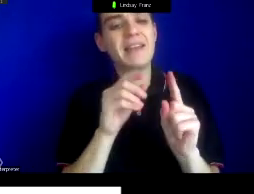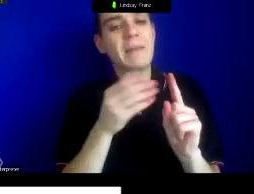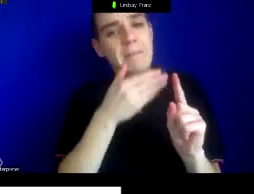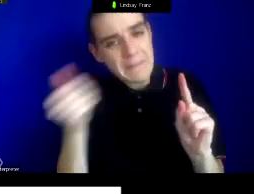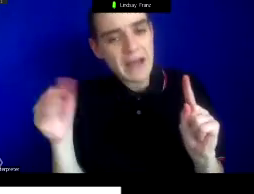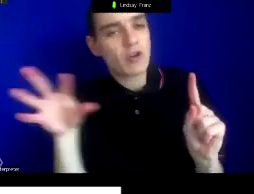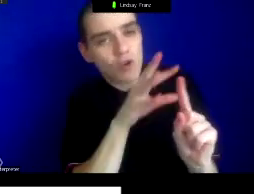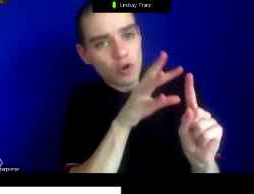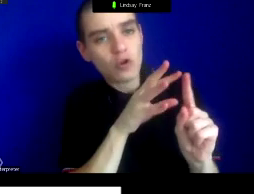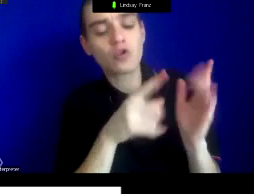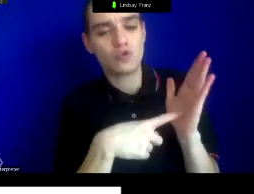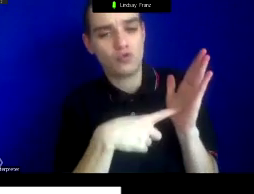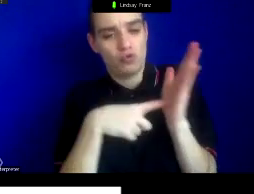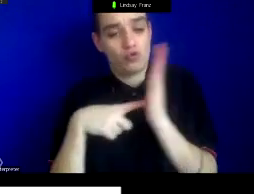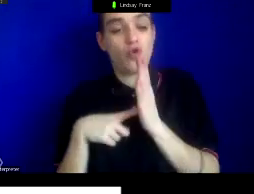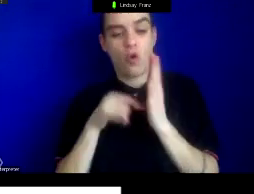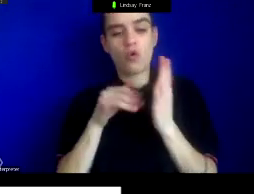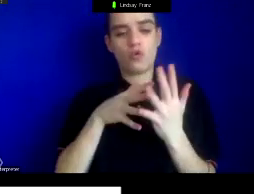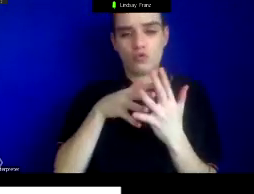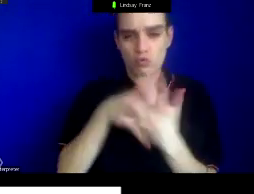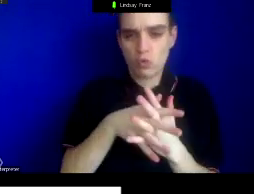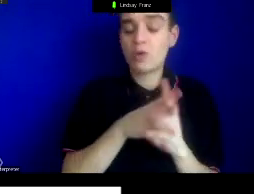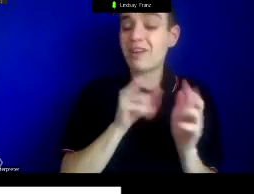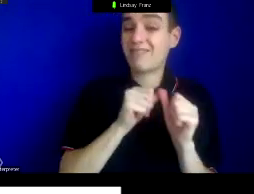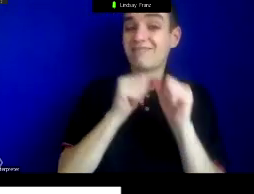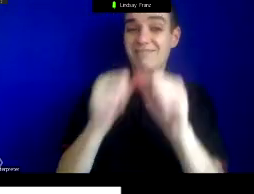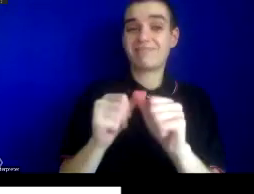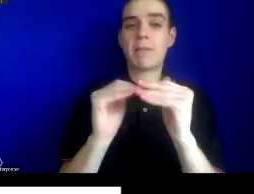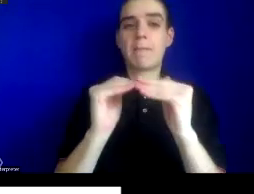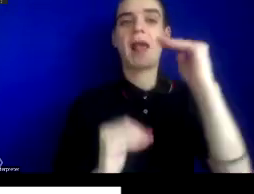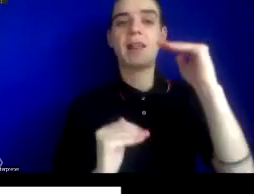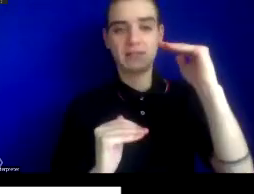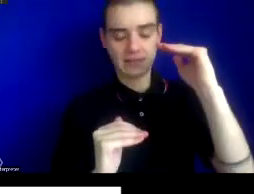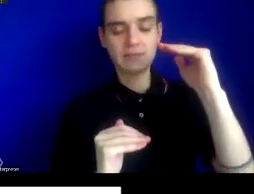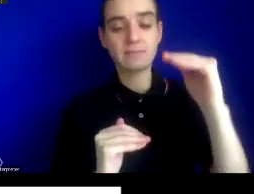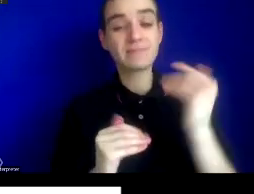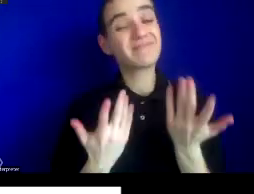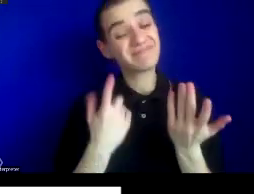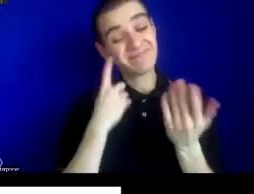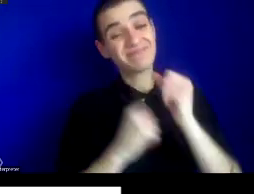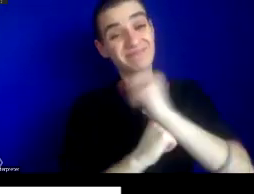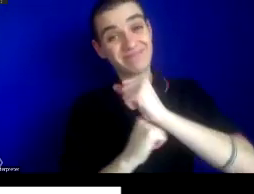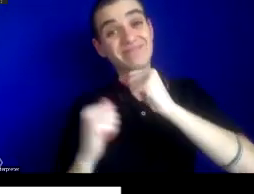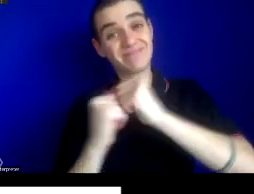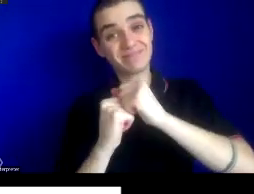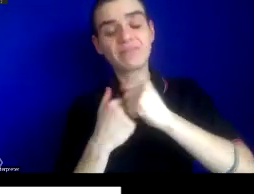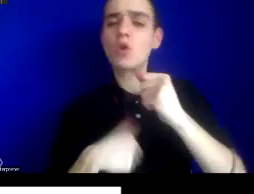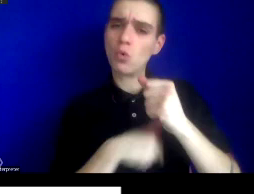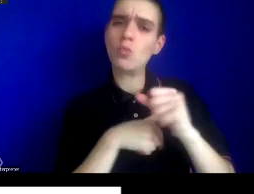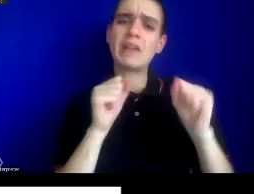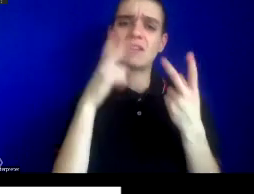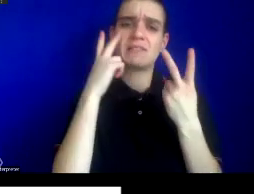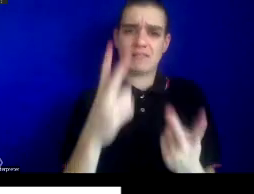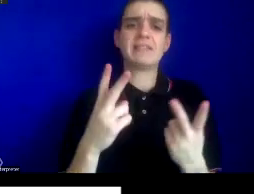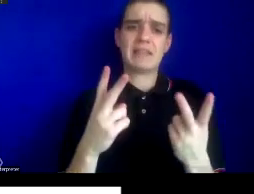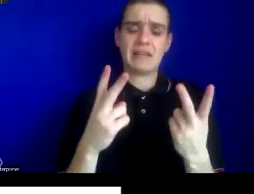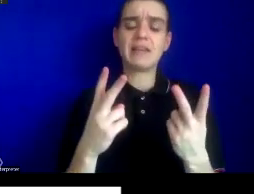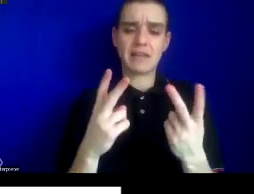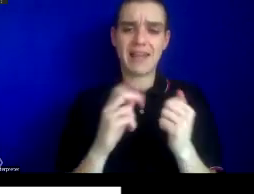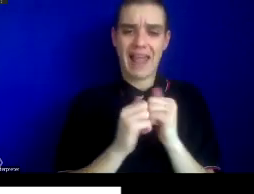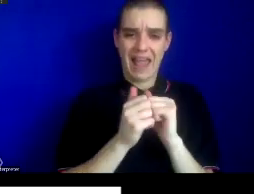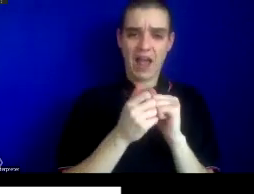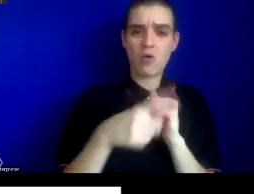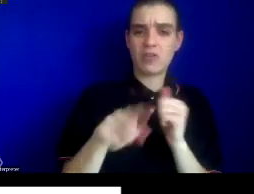deeply rooted and continuing social imbalances. And I think fundamentally, we can see the ways in which these rooted